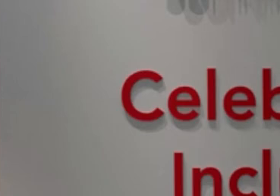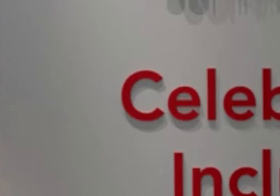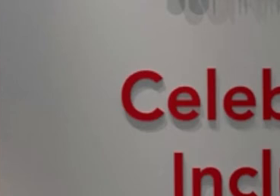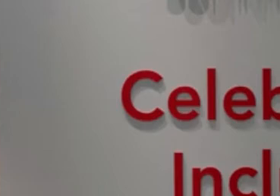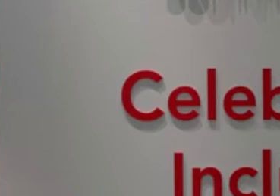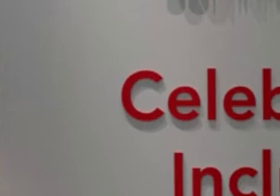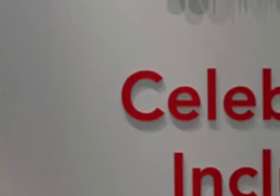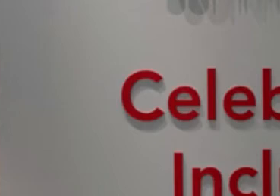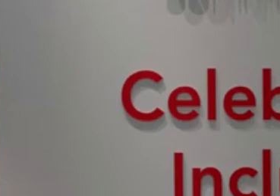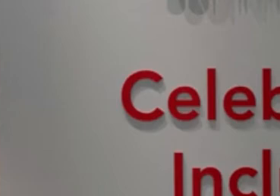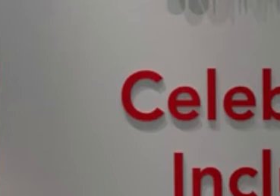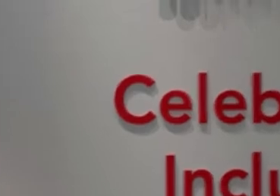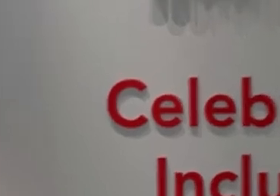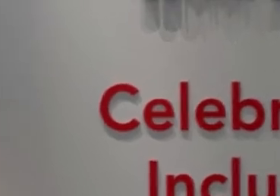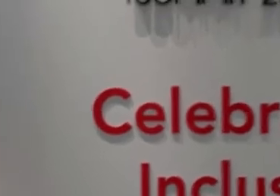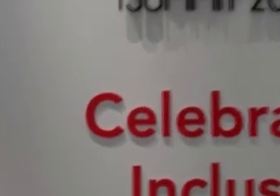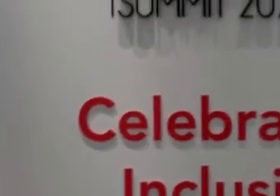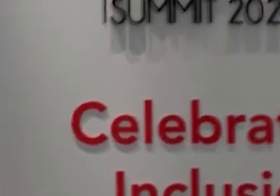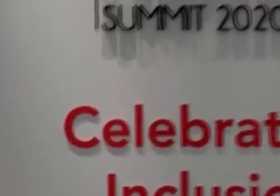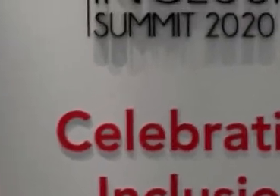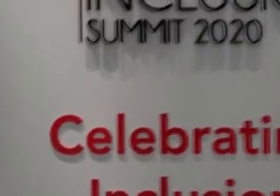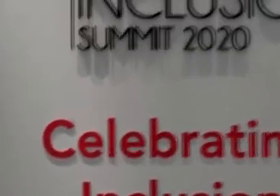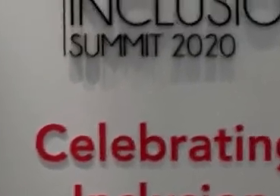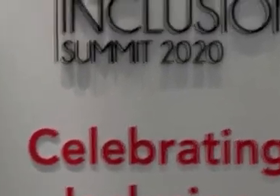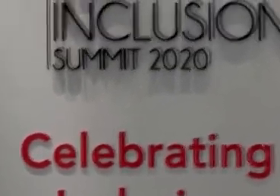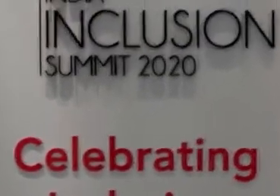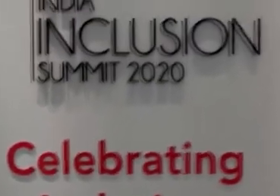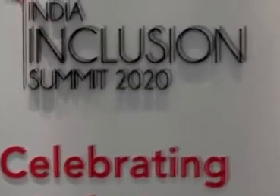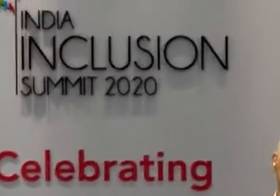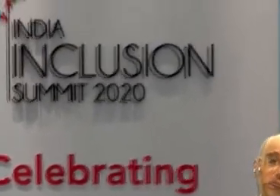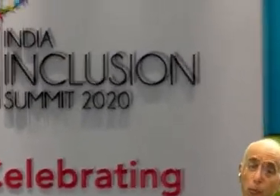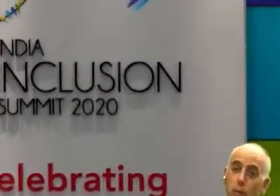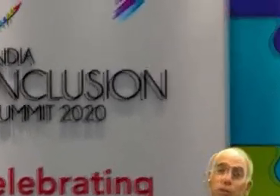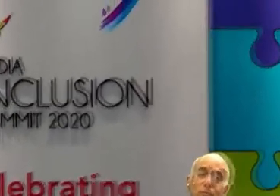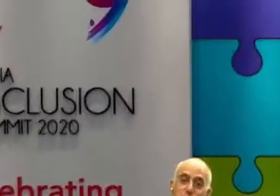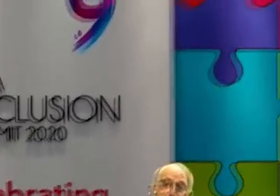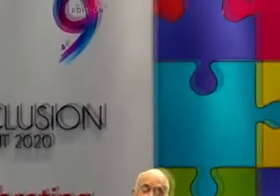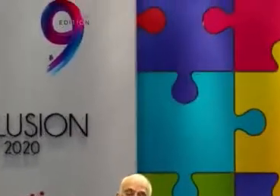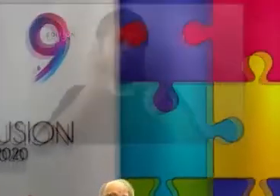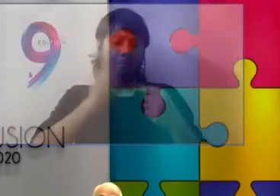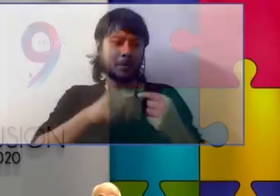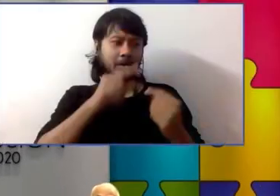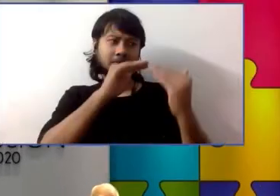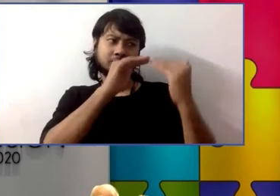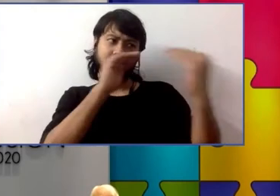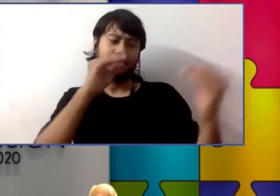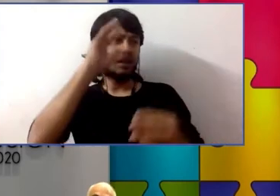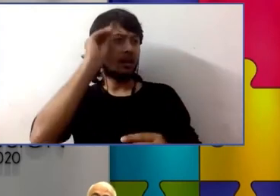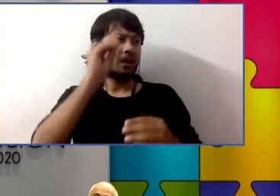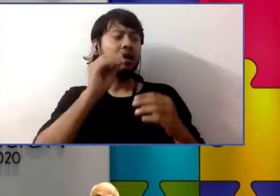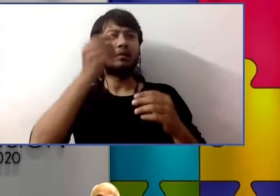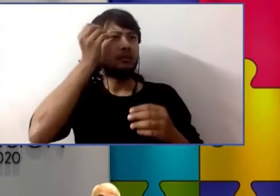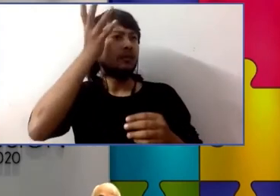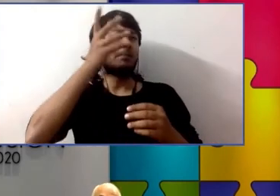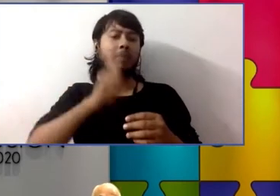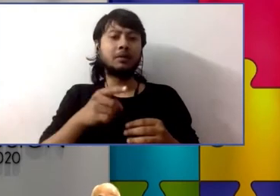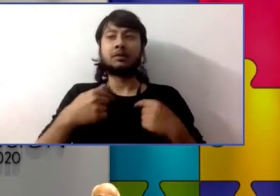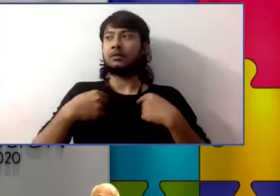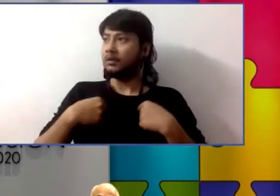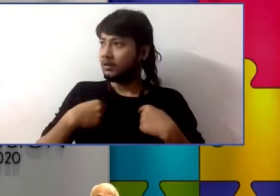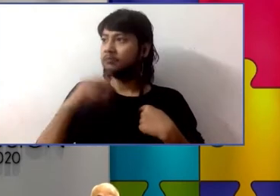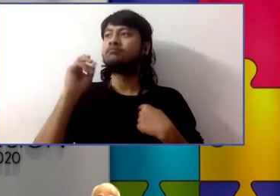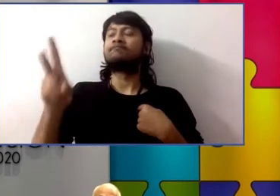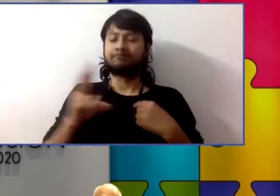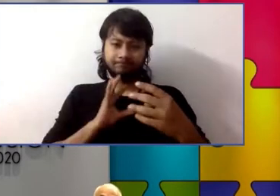said dan you have to do this same training we have to be on the same page as parents and form this vision for Samuel so i went ahead and did that training